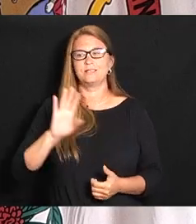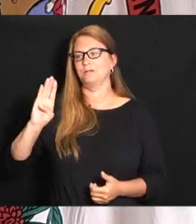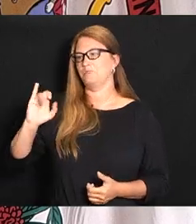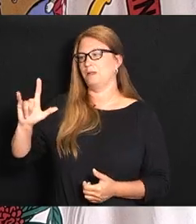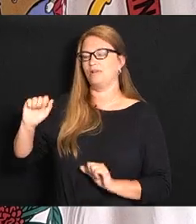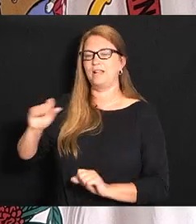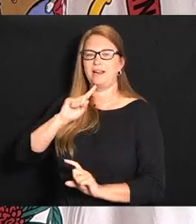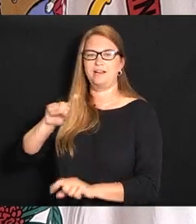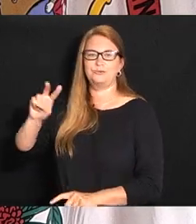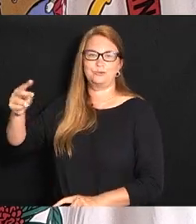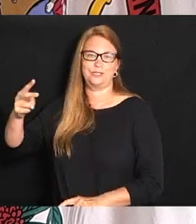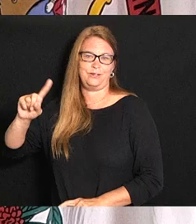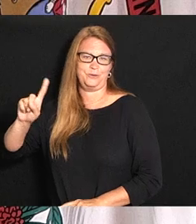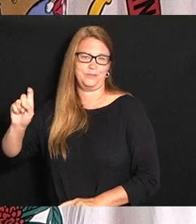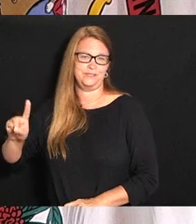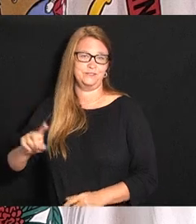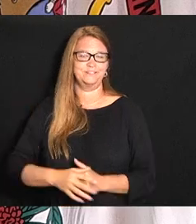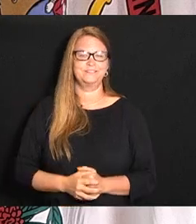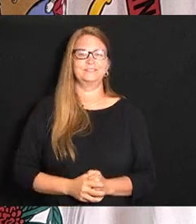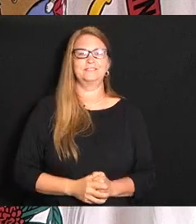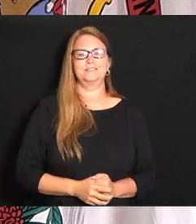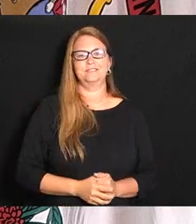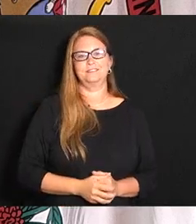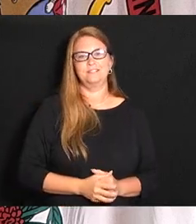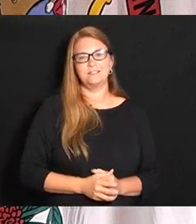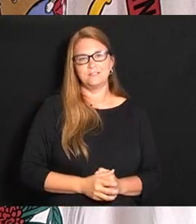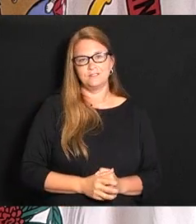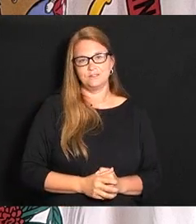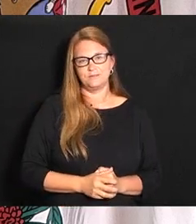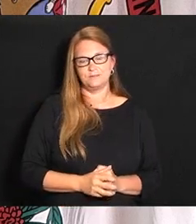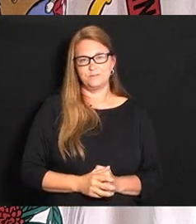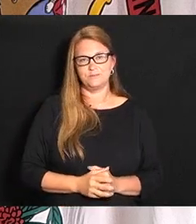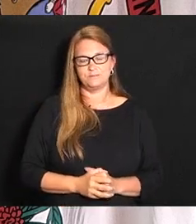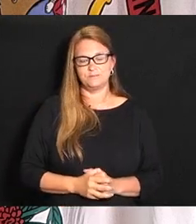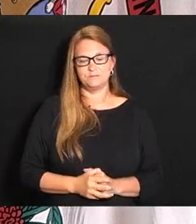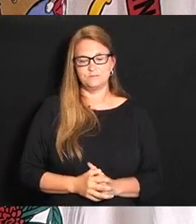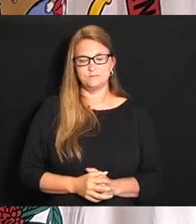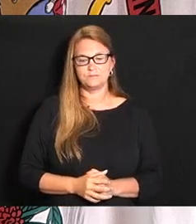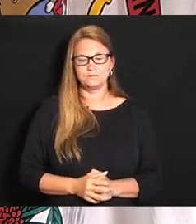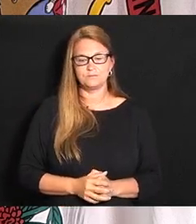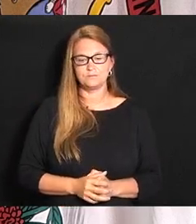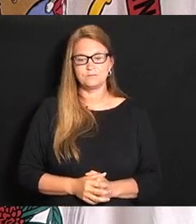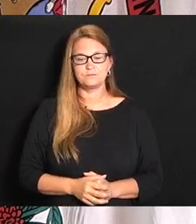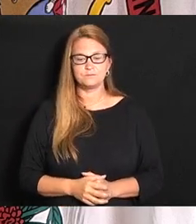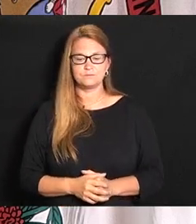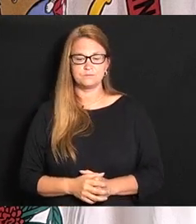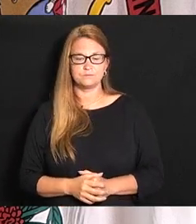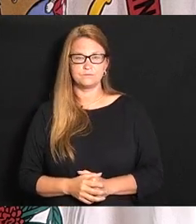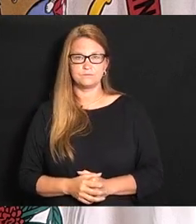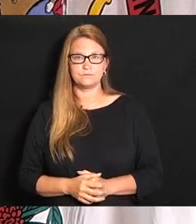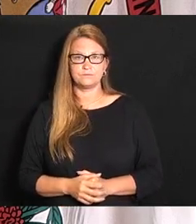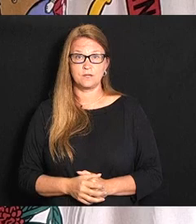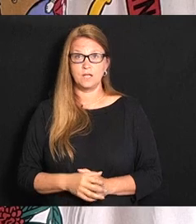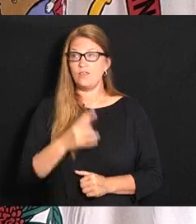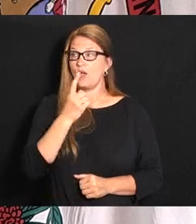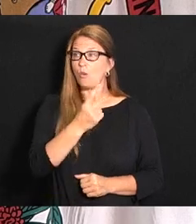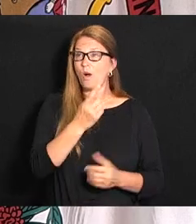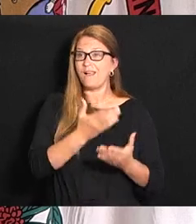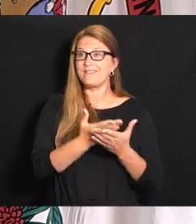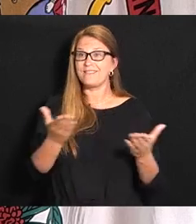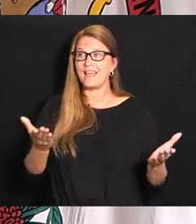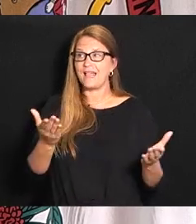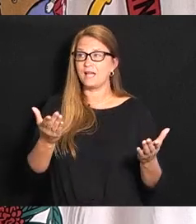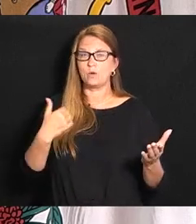but Stephen from the standpoint of you mentioned is there one thing you can do that wouldn't cause you